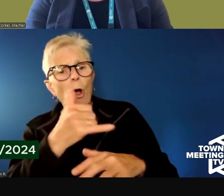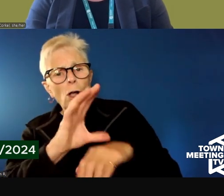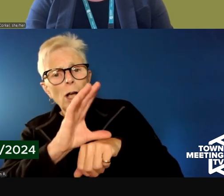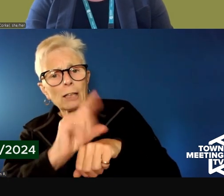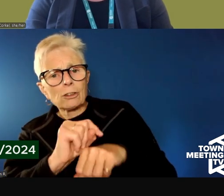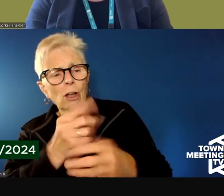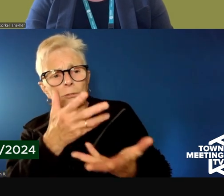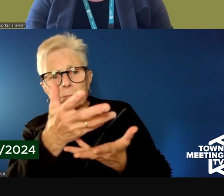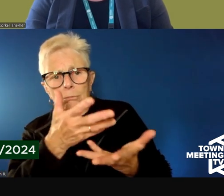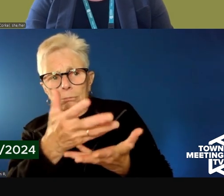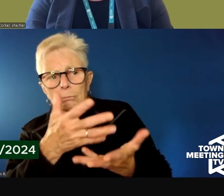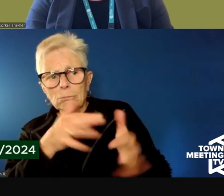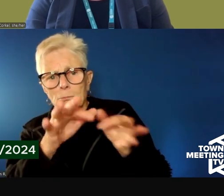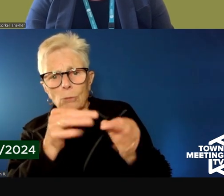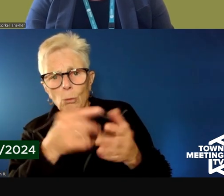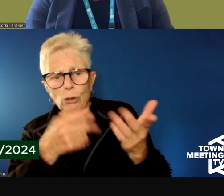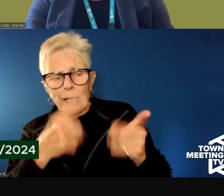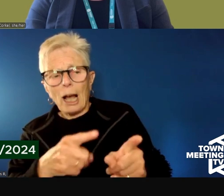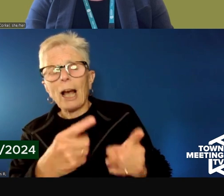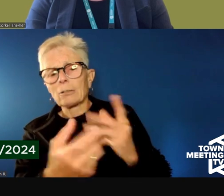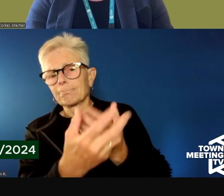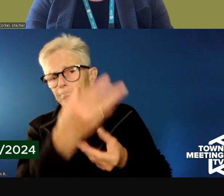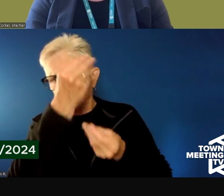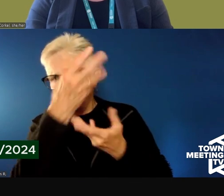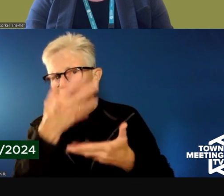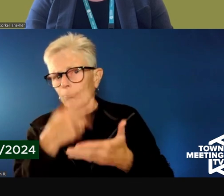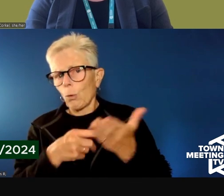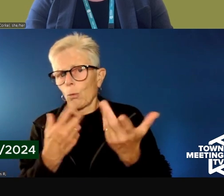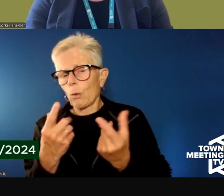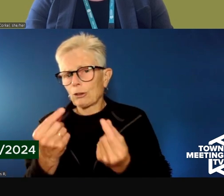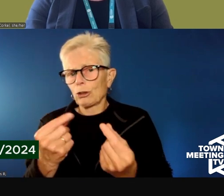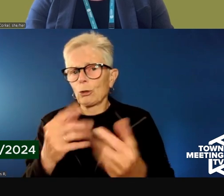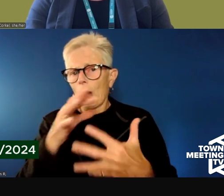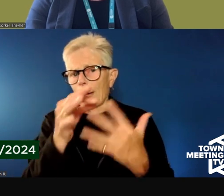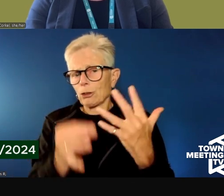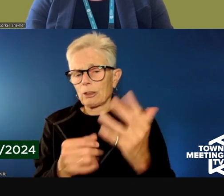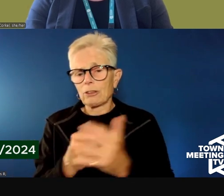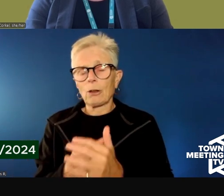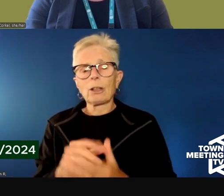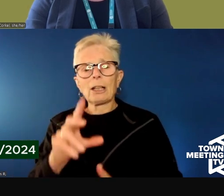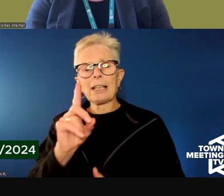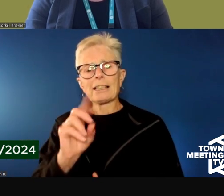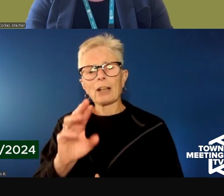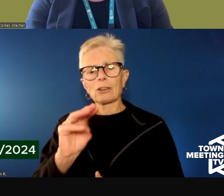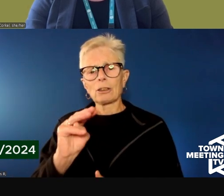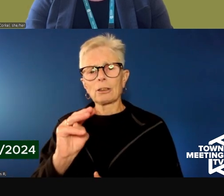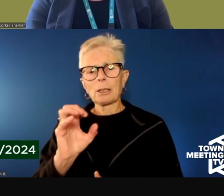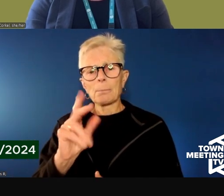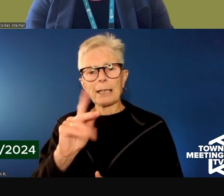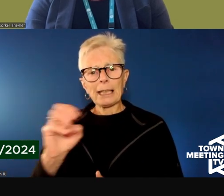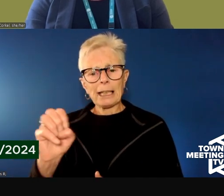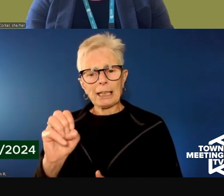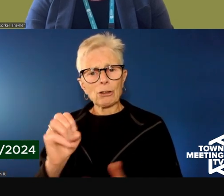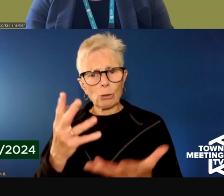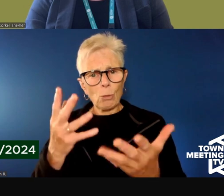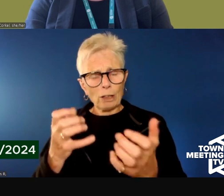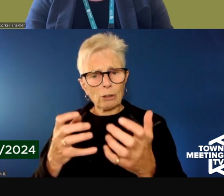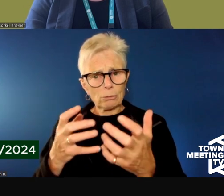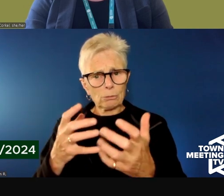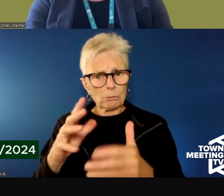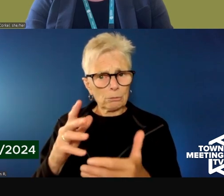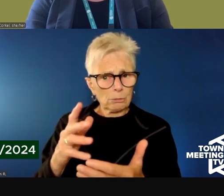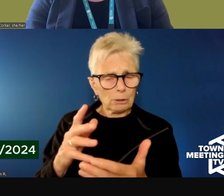Okay. Thank you. And if Dr. McKee, if you wanted to come off camera and add anything to that, we would welcome